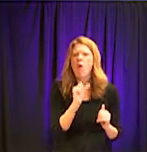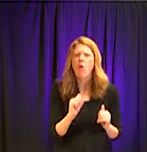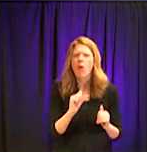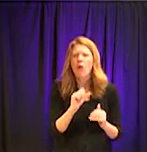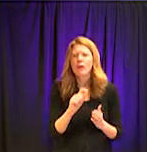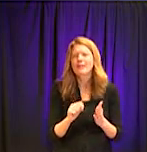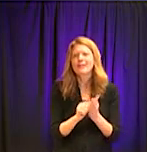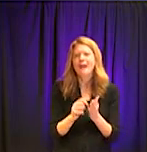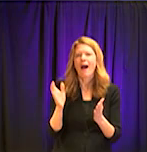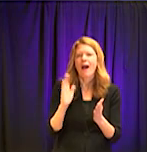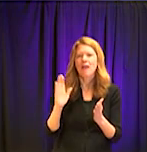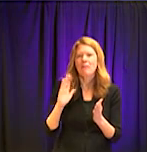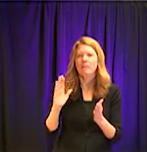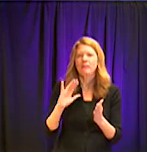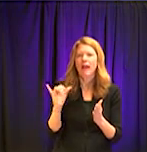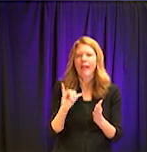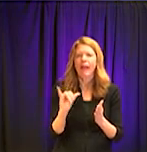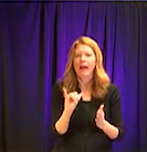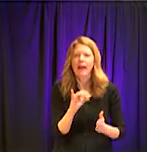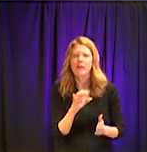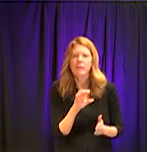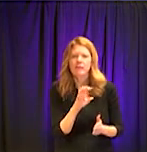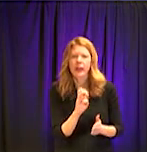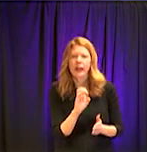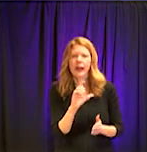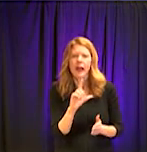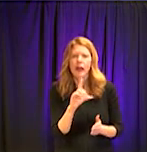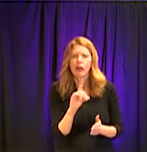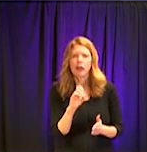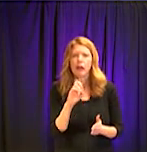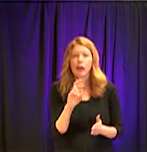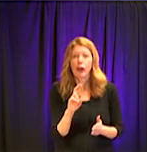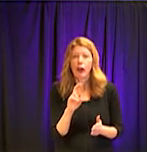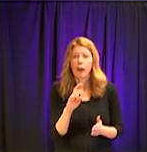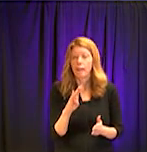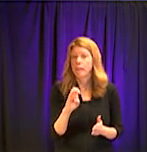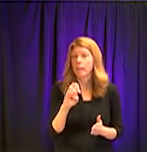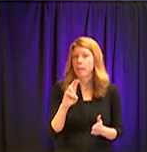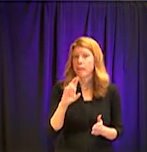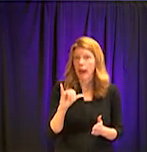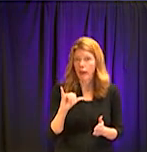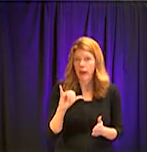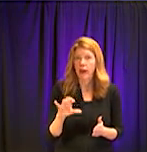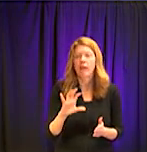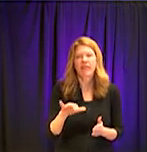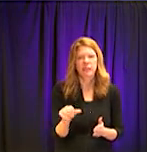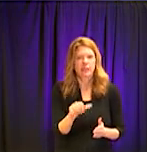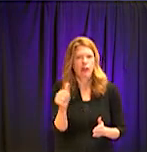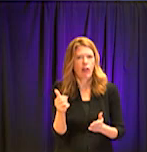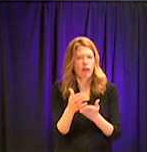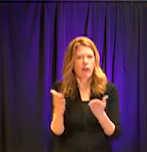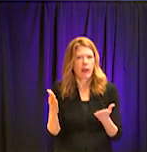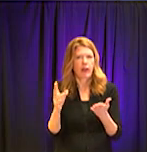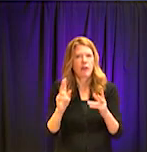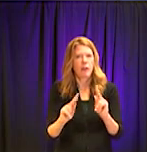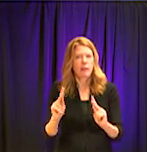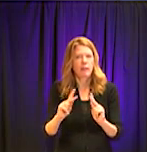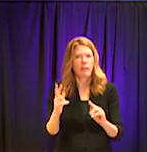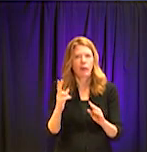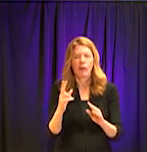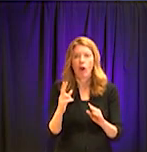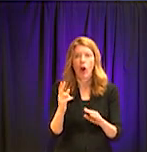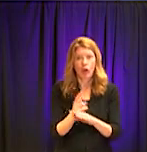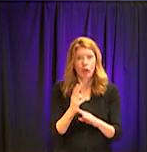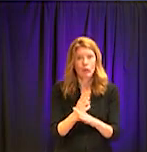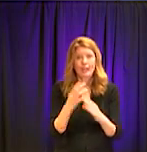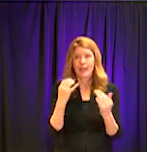well. And elderberry is another one of those things I've heard thrown through the air. And that's another thing that also happens to, um, worsen the symptoms of